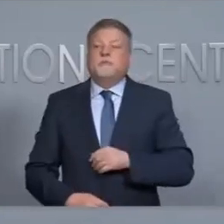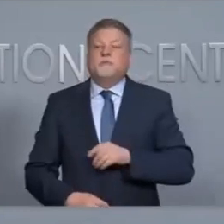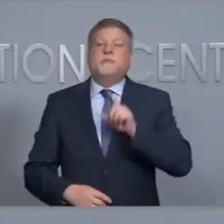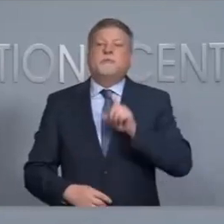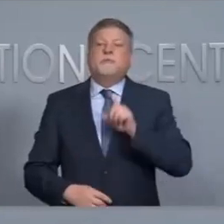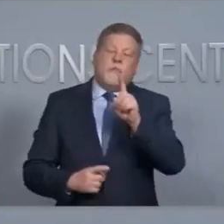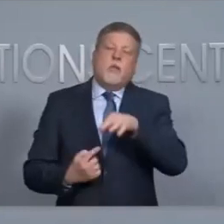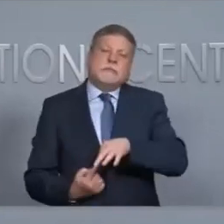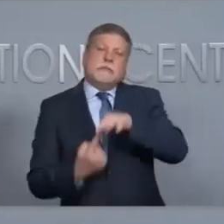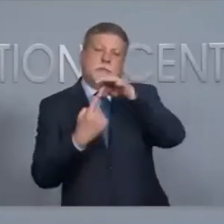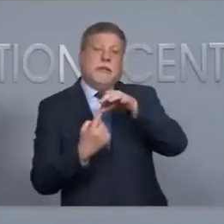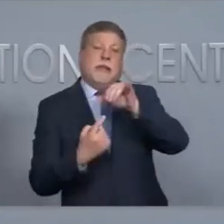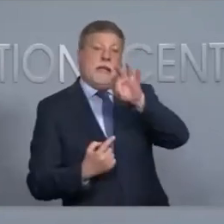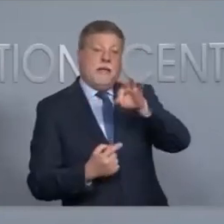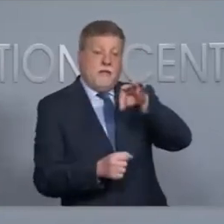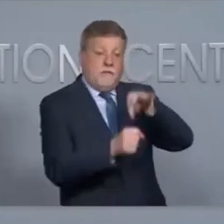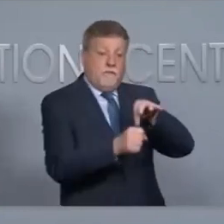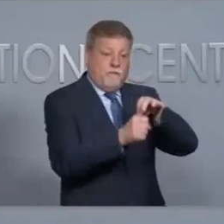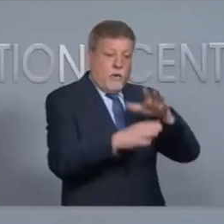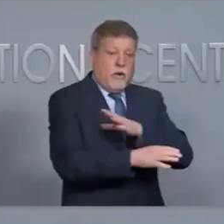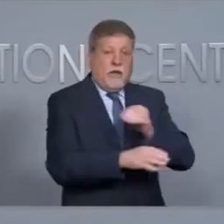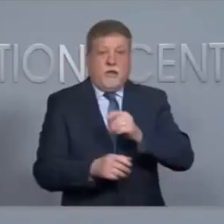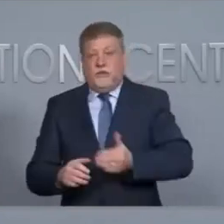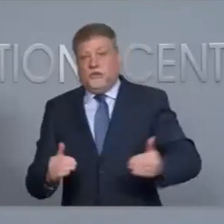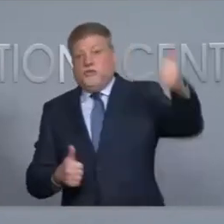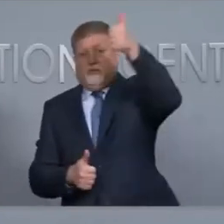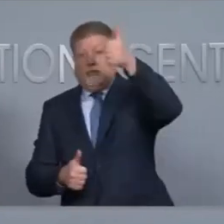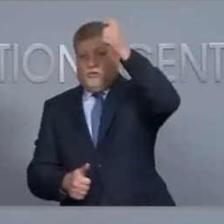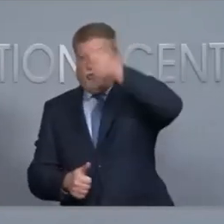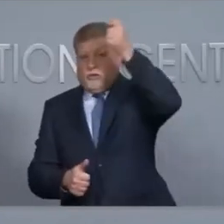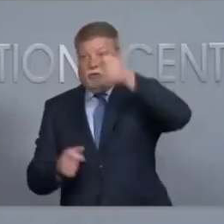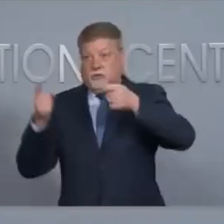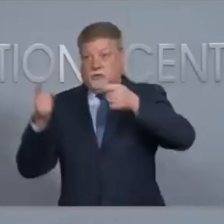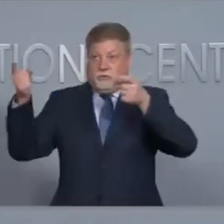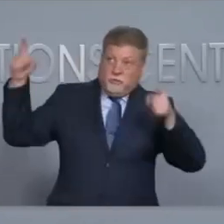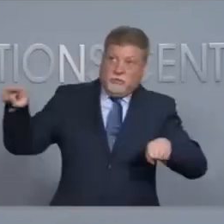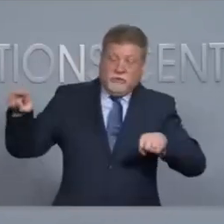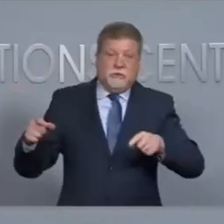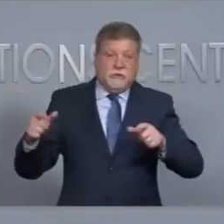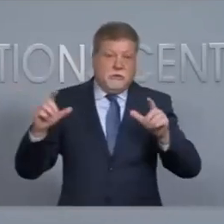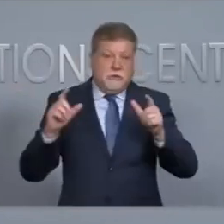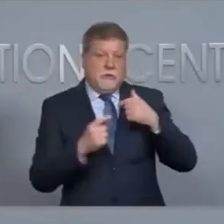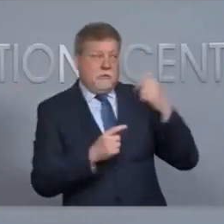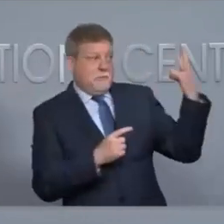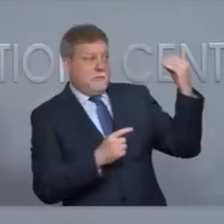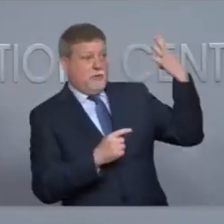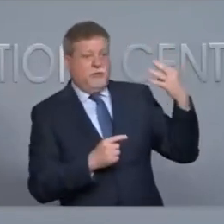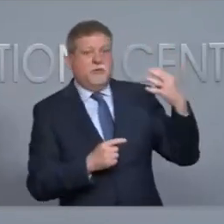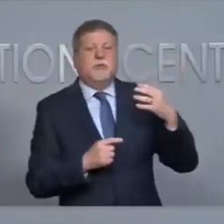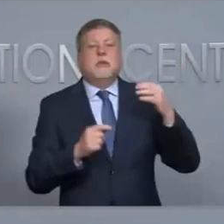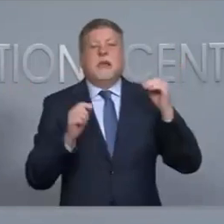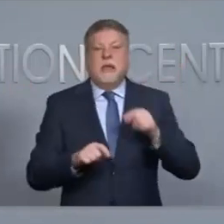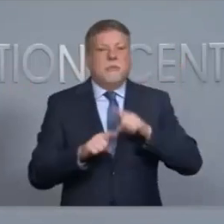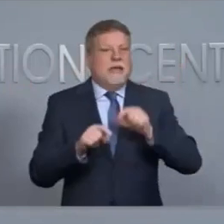exception if the voter and the chief judge agree that the voter can have their picture taken in the voting place it has to be nowhere